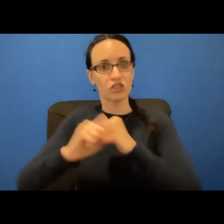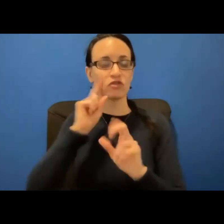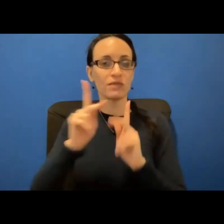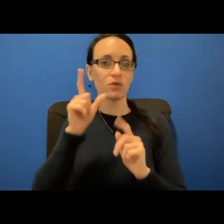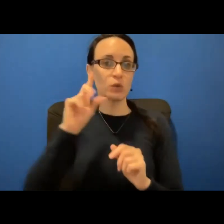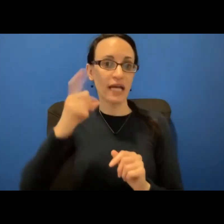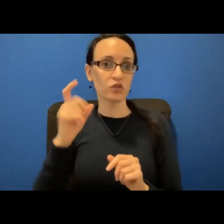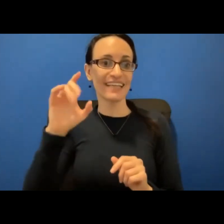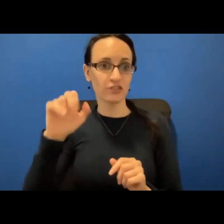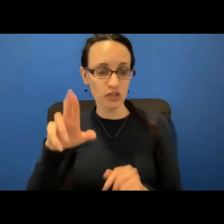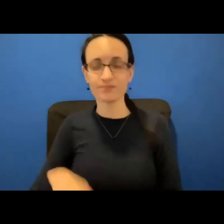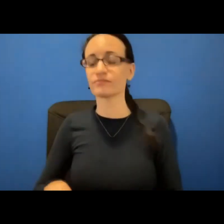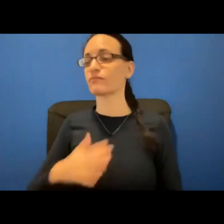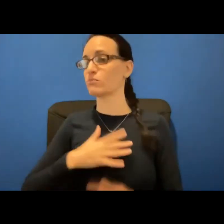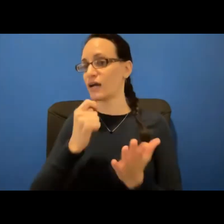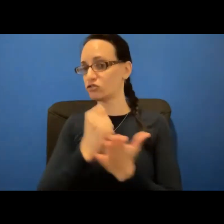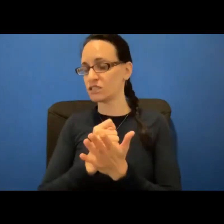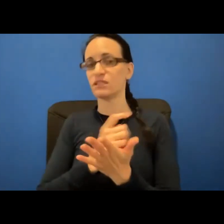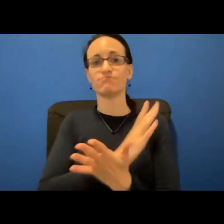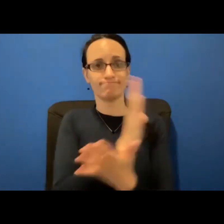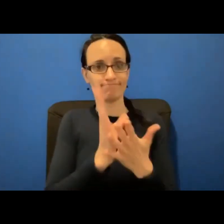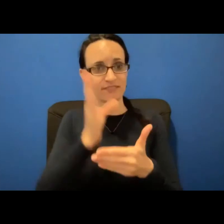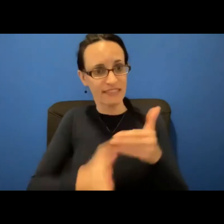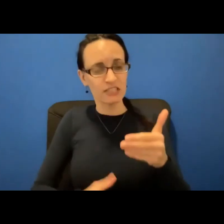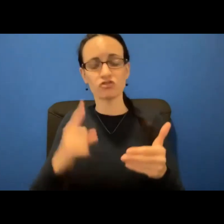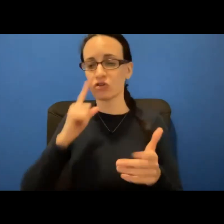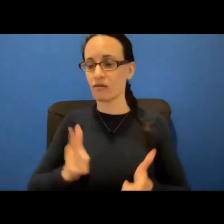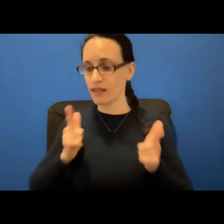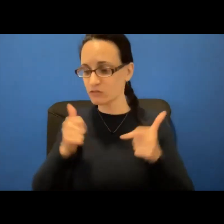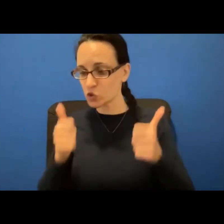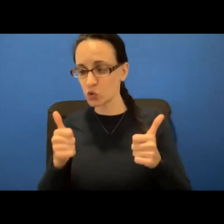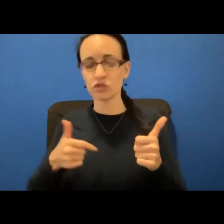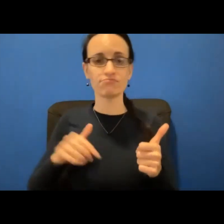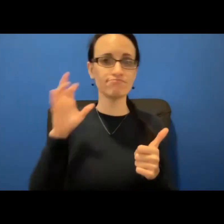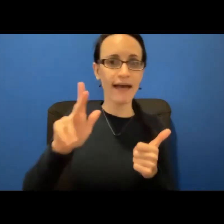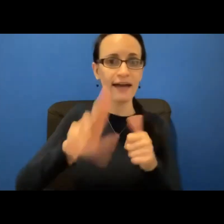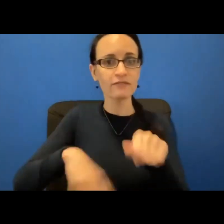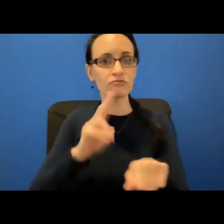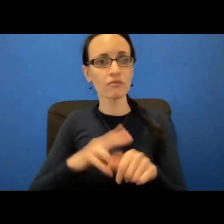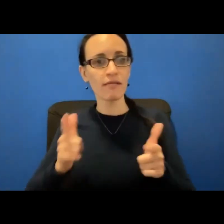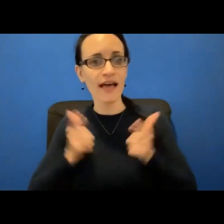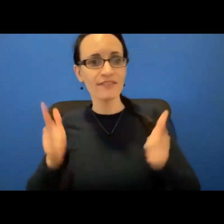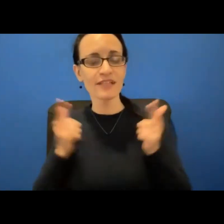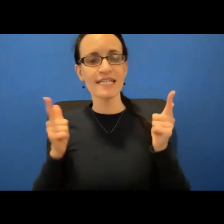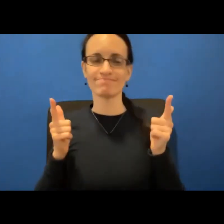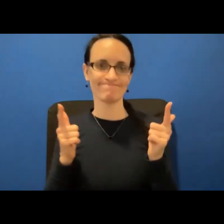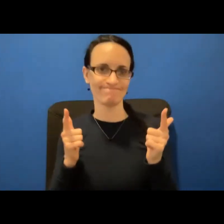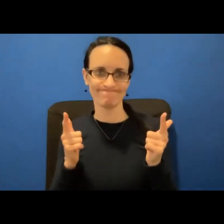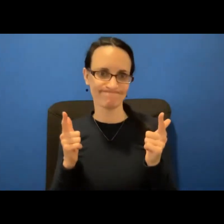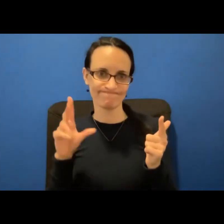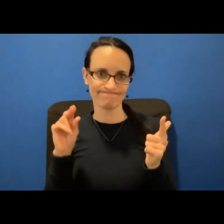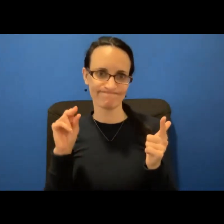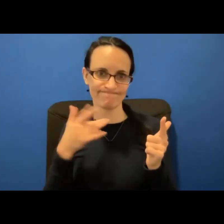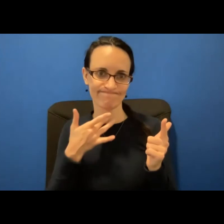you know, I thought life was good. I was returning back to a normal life. Not so much. A year and a half